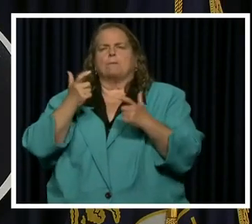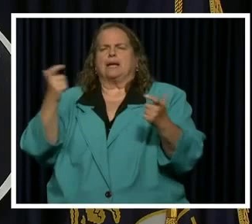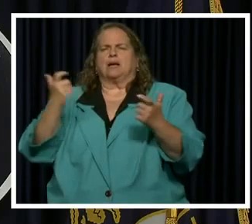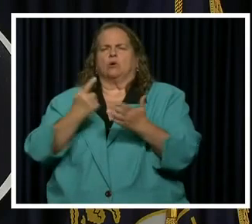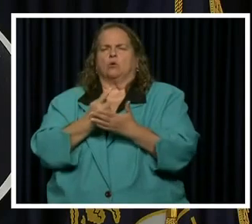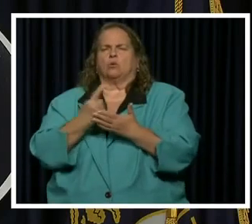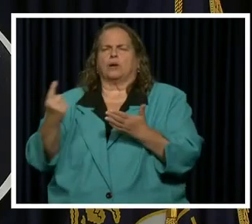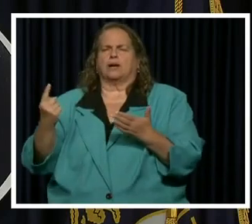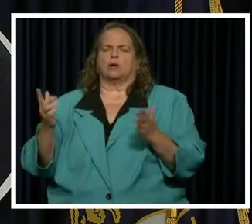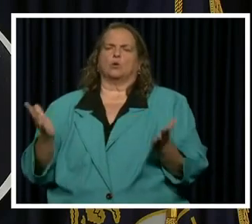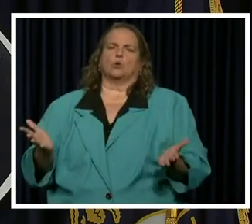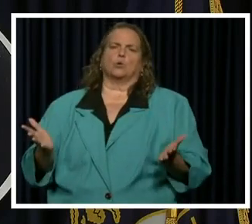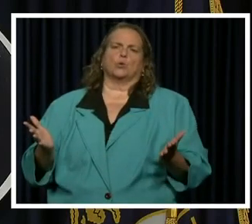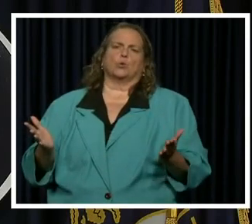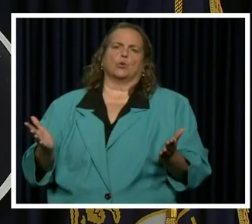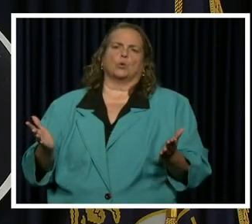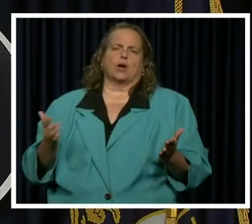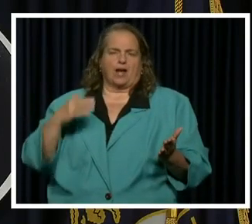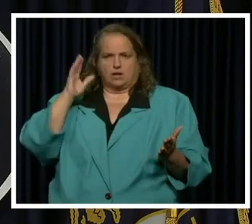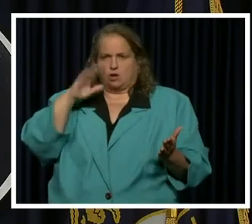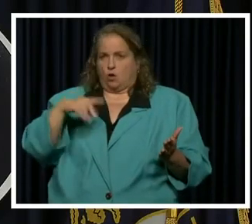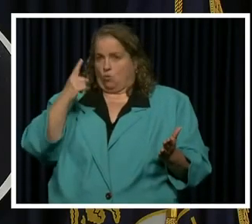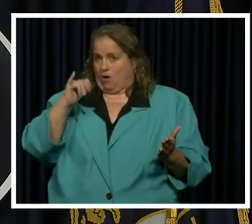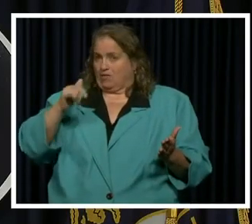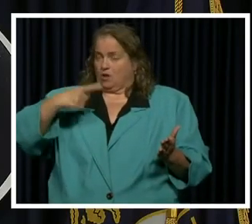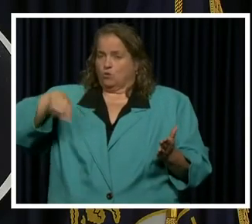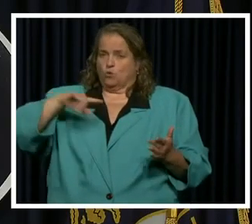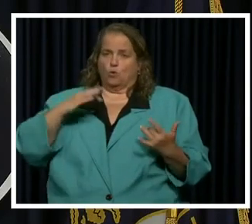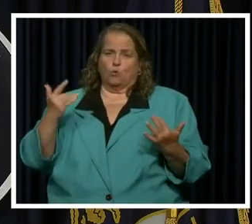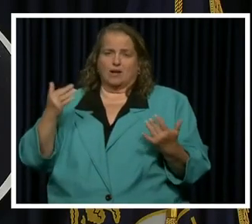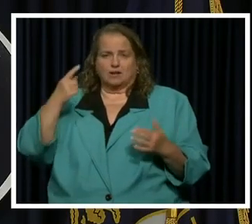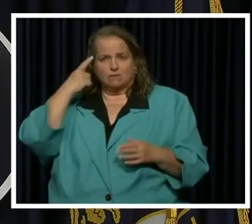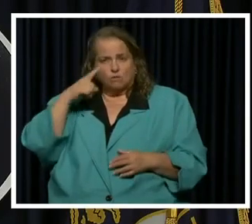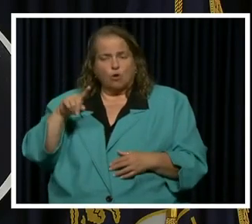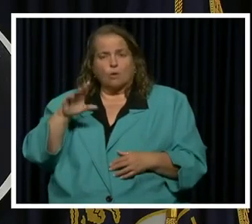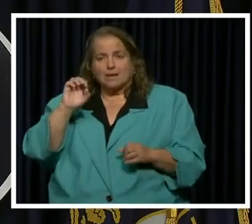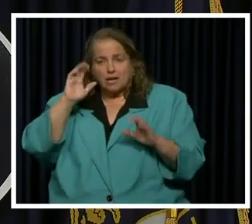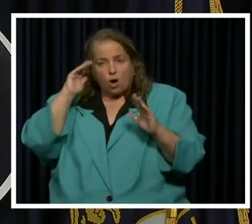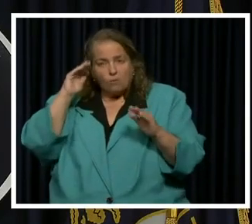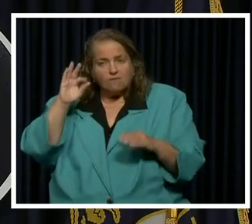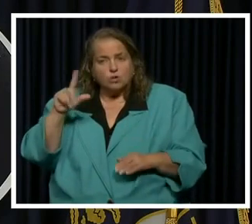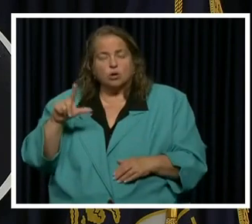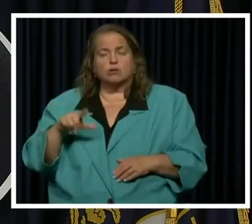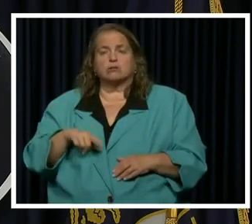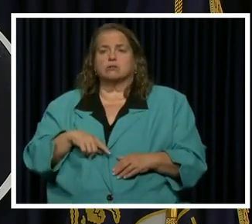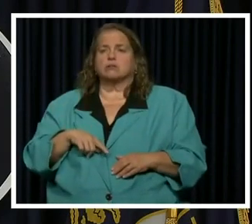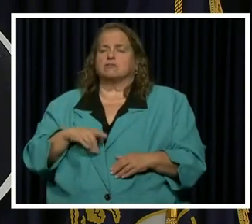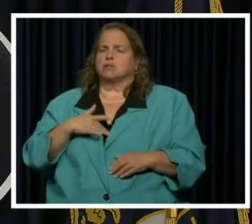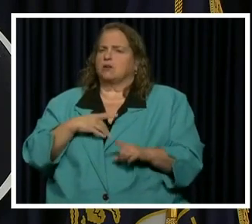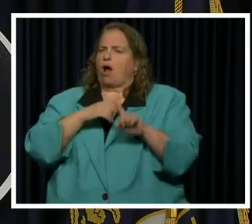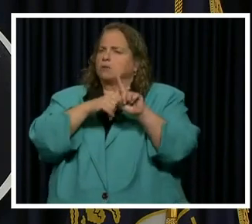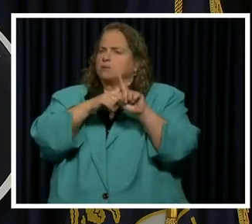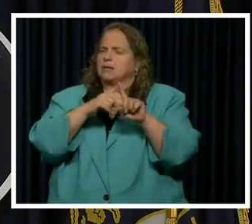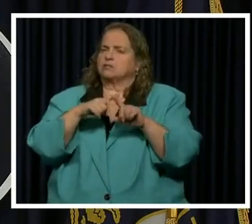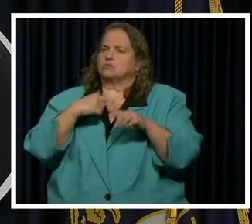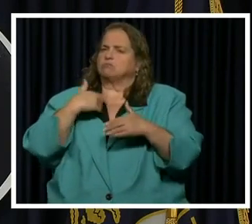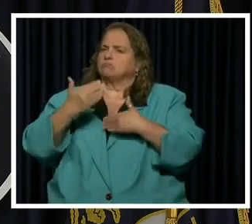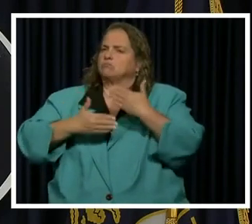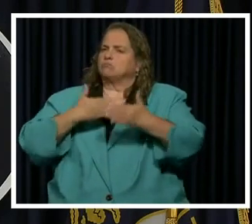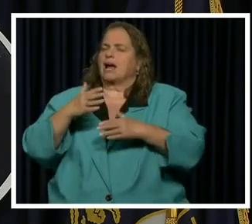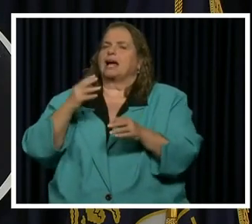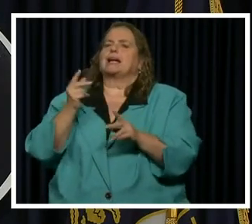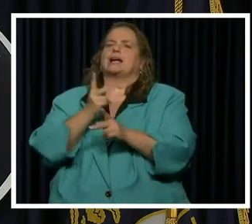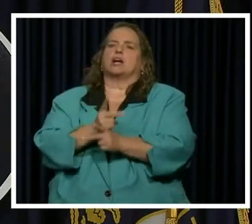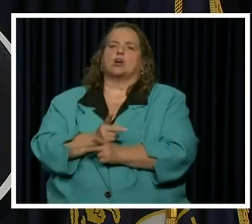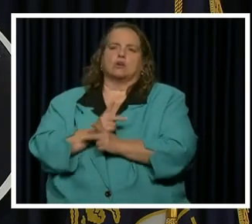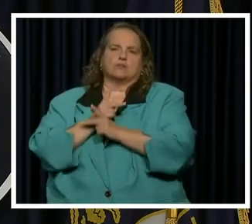folks and one that I know that we have all waited for and you ought to be hopeful and optimistic going forward. But we also ought to be